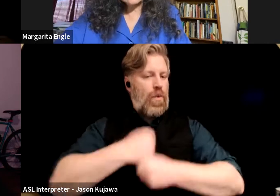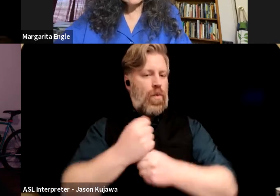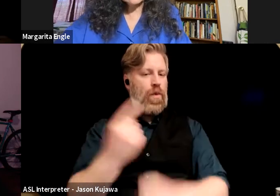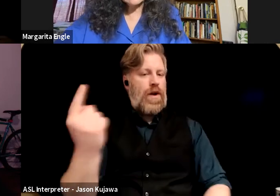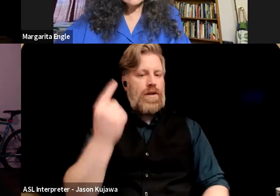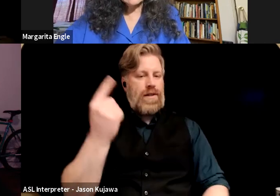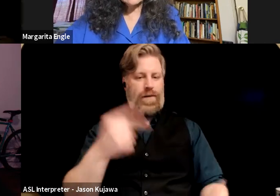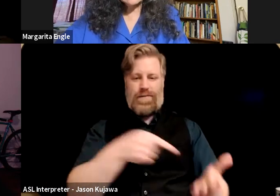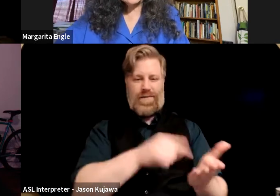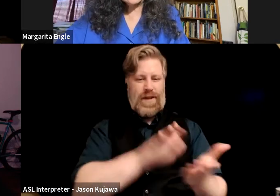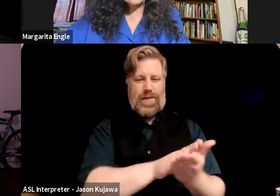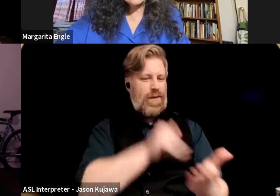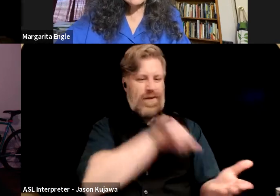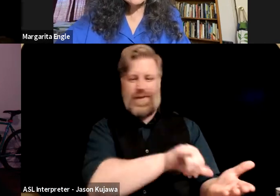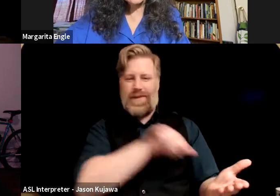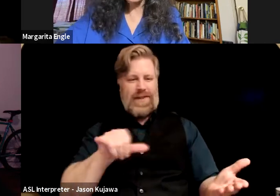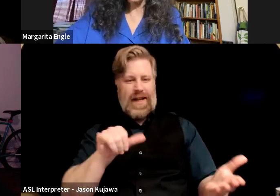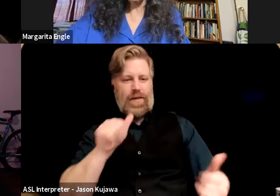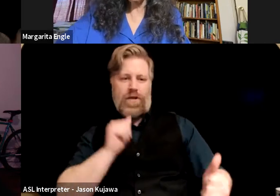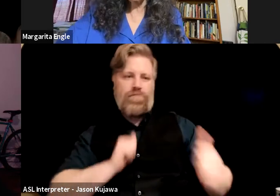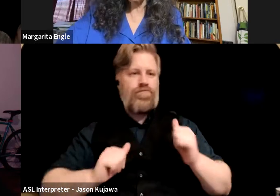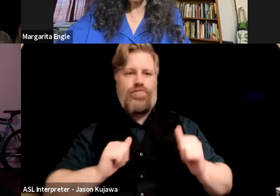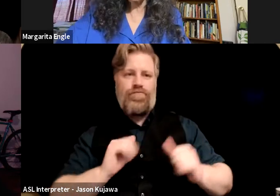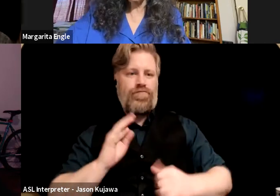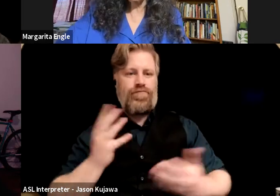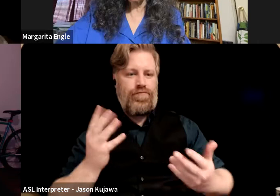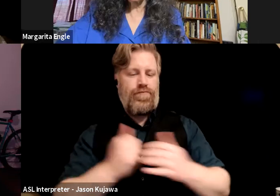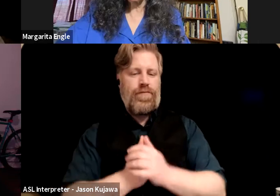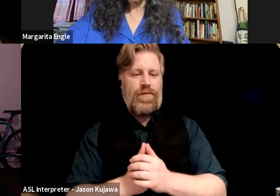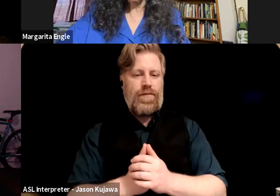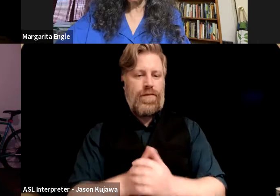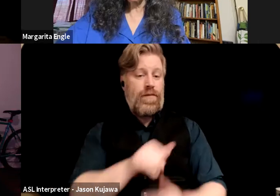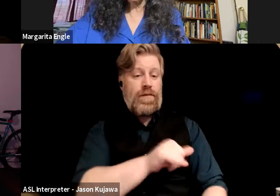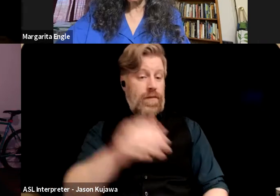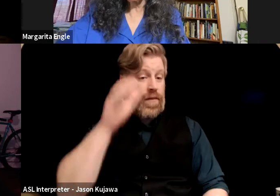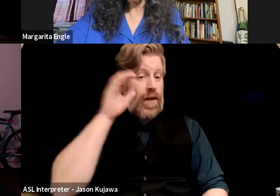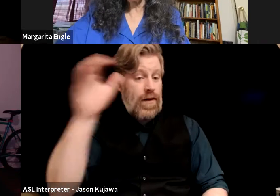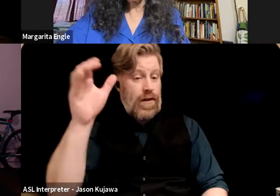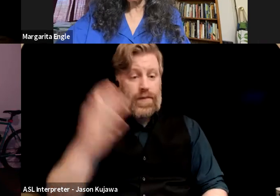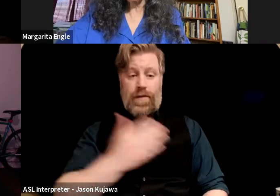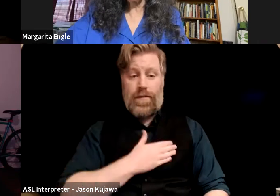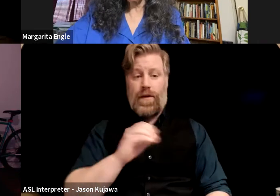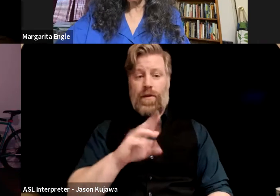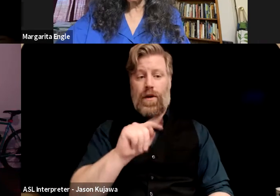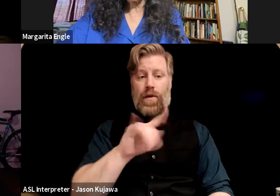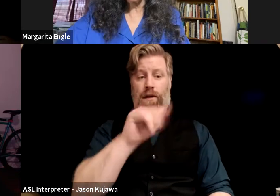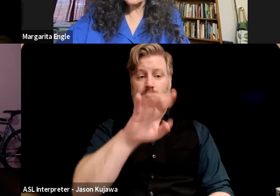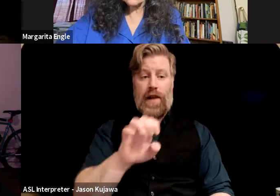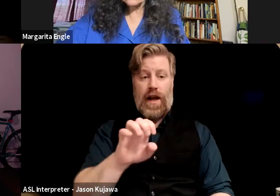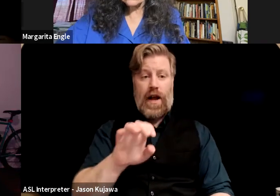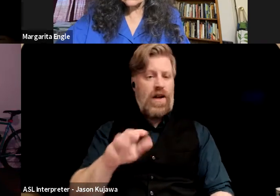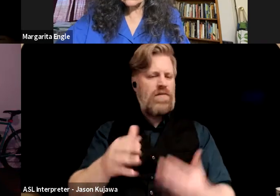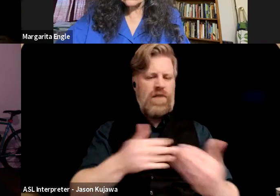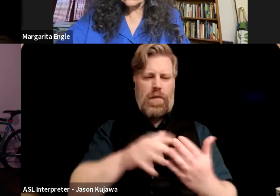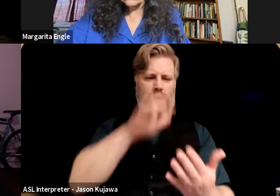exist on the page. And in a similar way, no matter how detailed my outline is, the writing